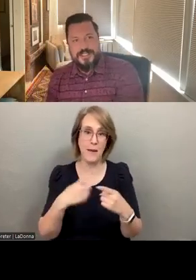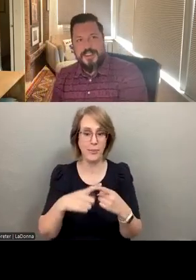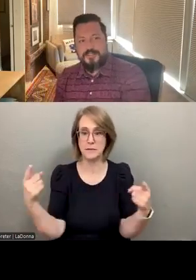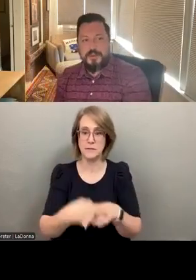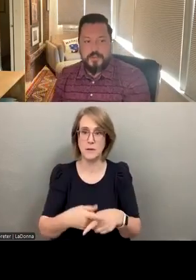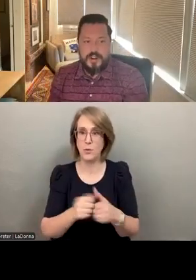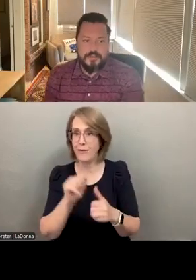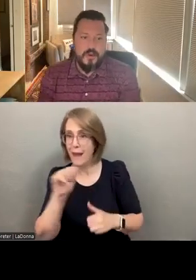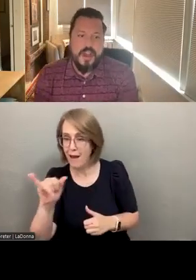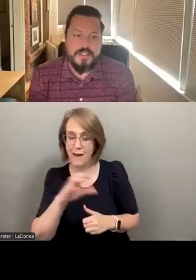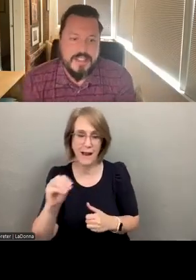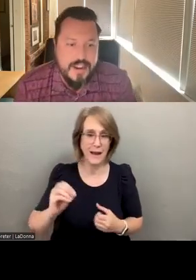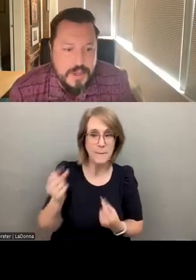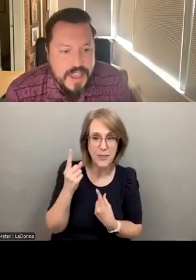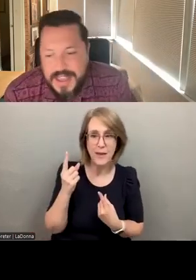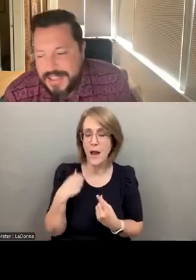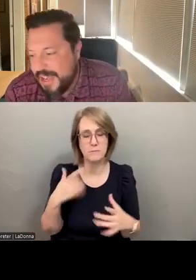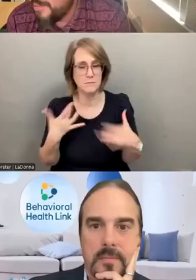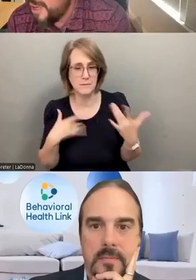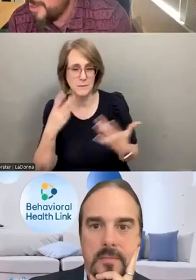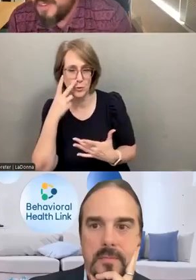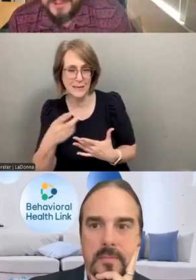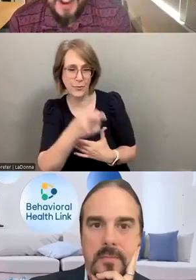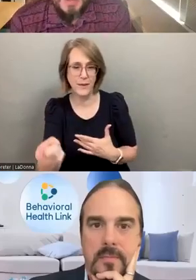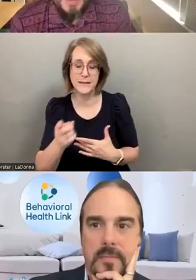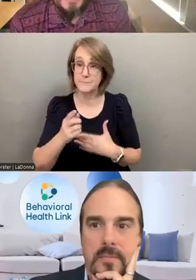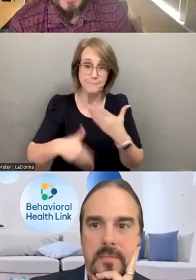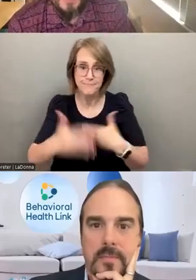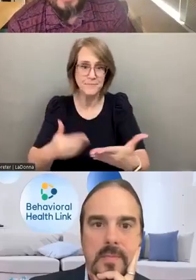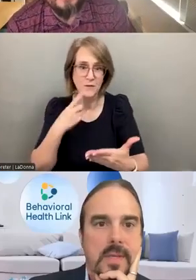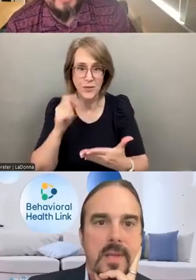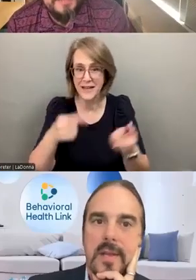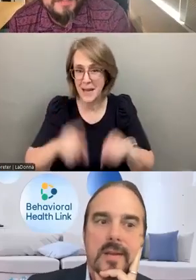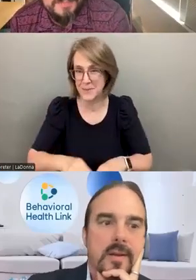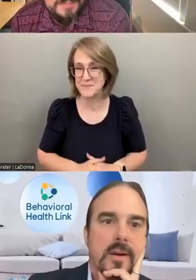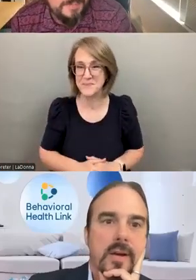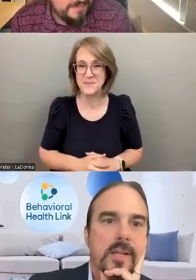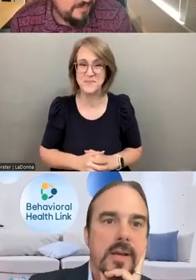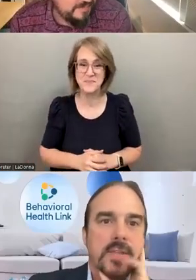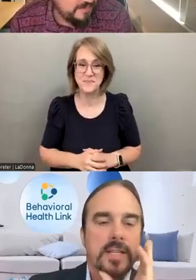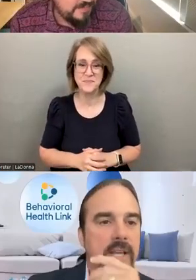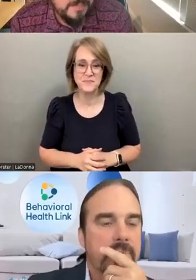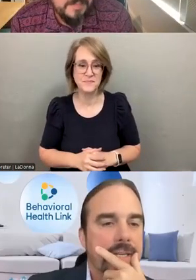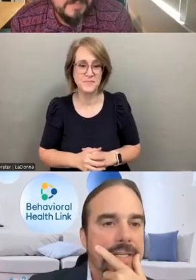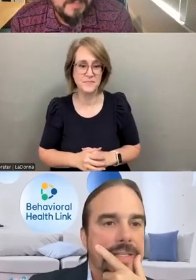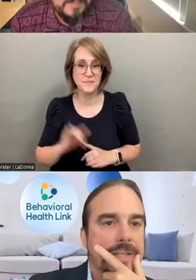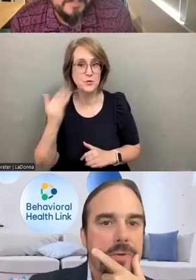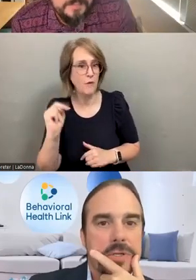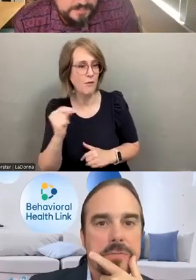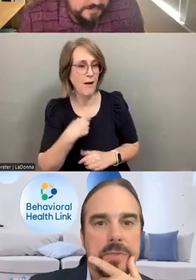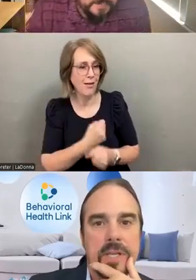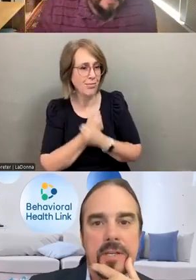empathy and all this stuff we've been working on for a while and excited. It's kind of coming along for the ride these days. It's fun. I love that, Zach.